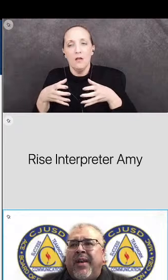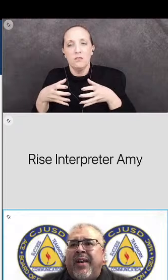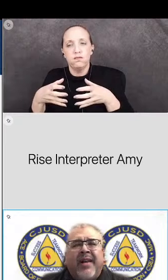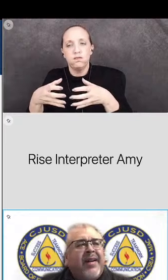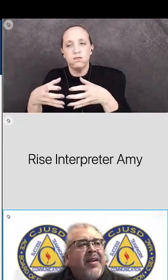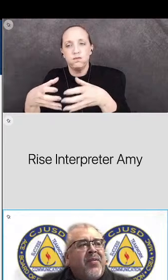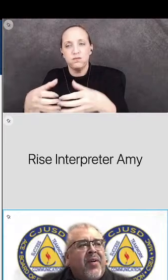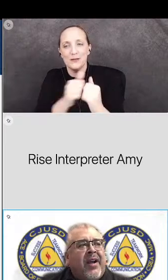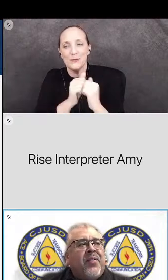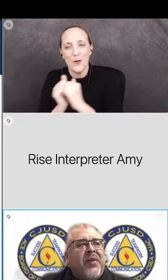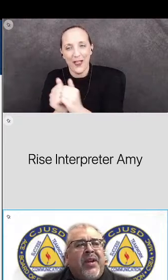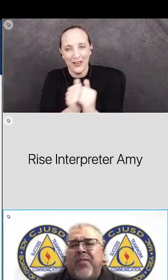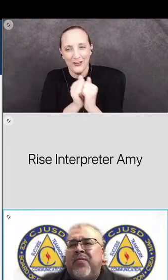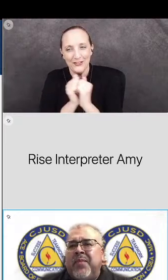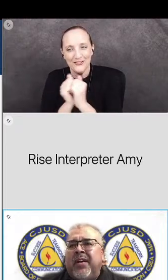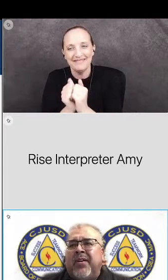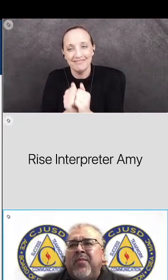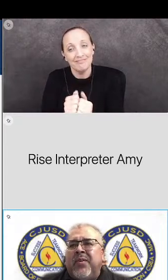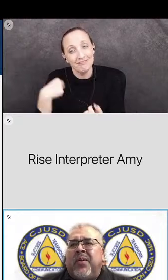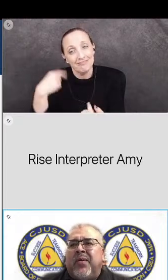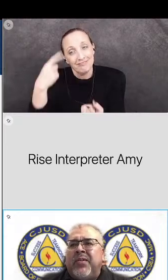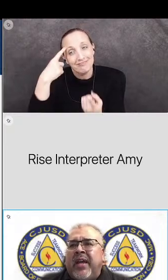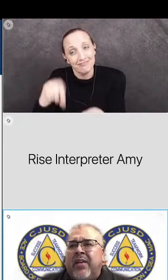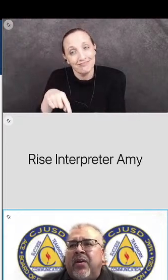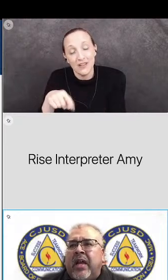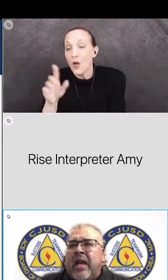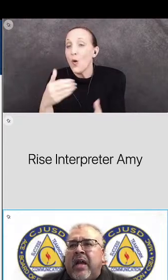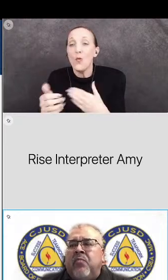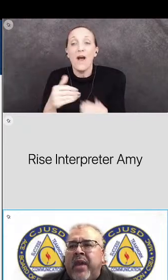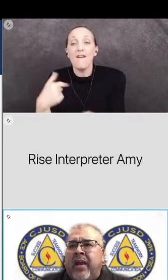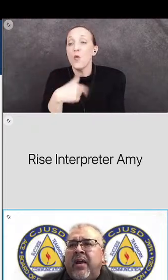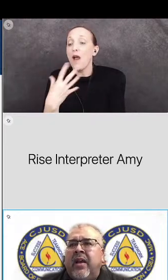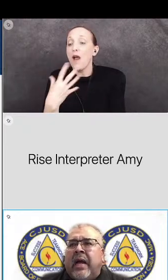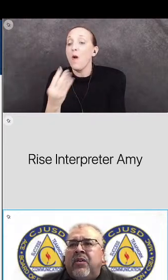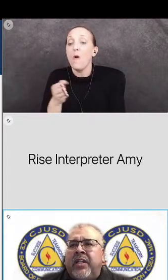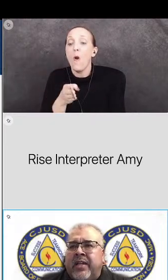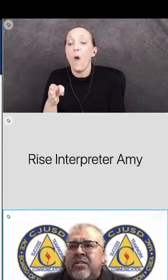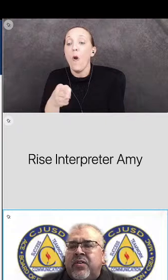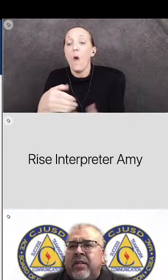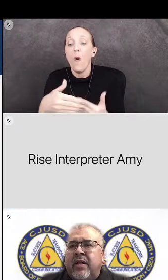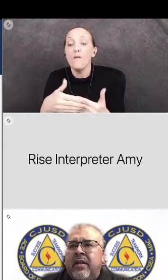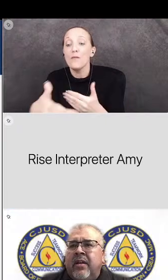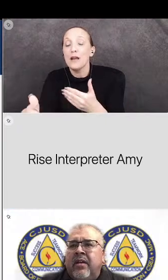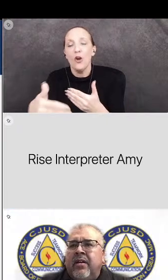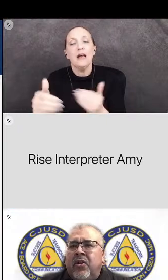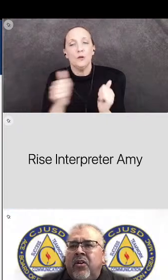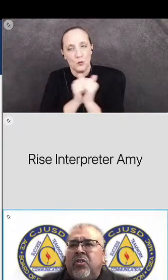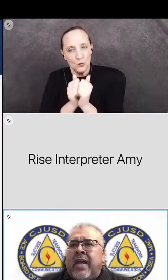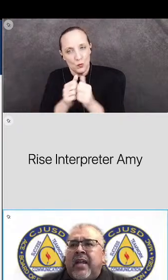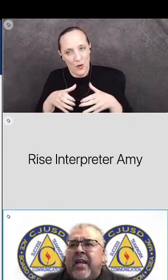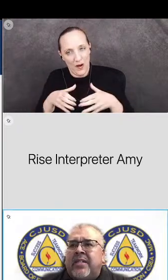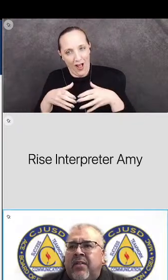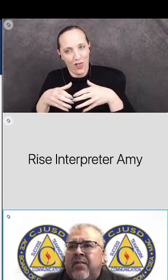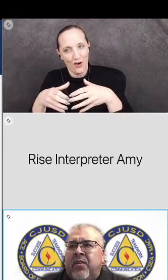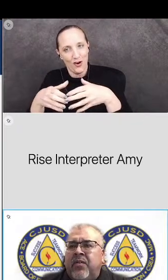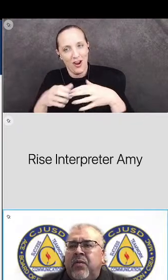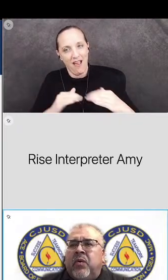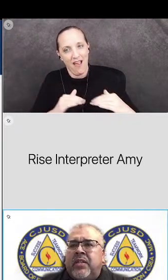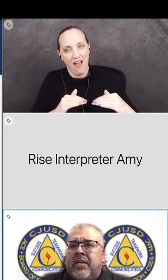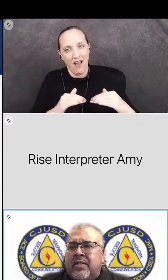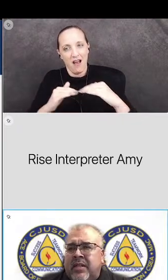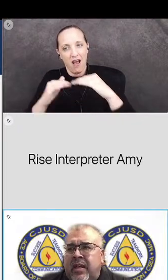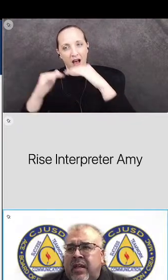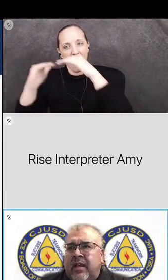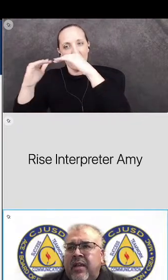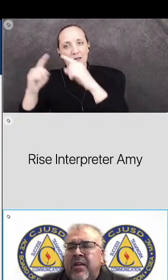we're gonna be doing wherever we go from here we will go together and we'll make our district go to that next level